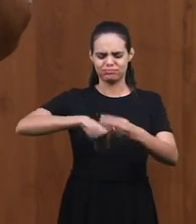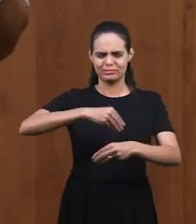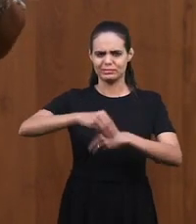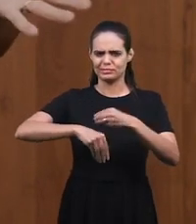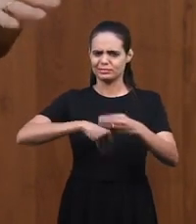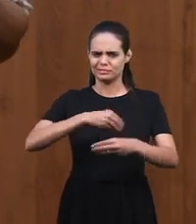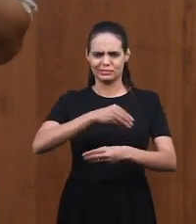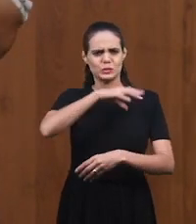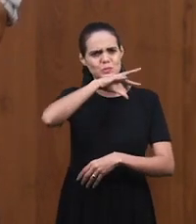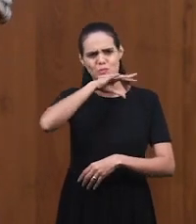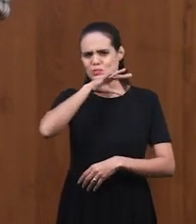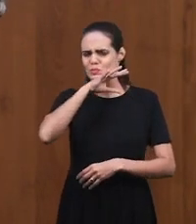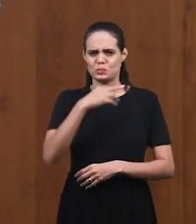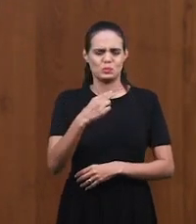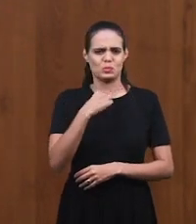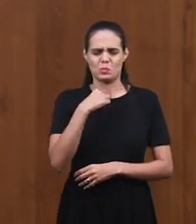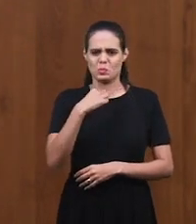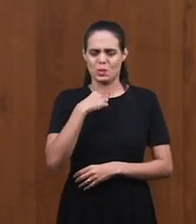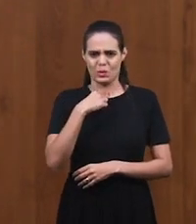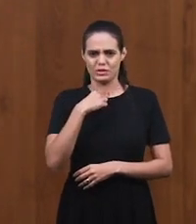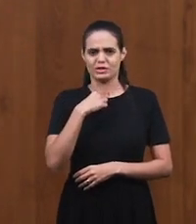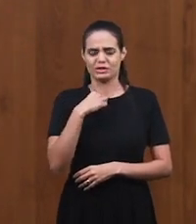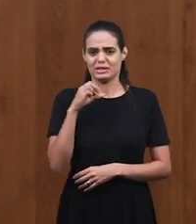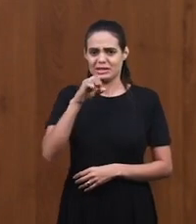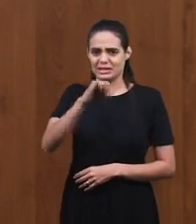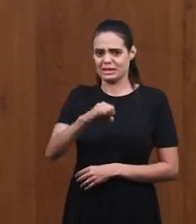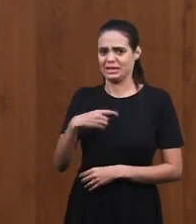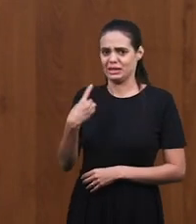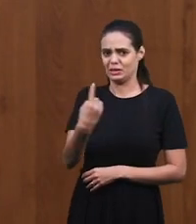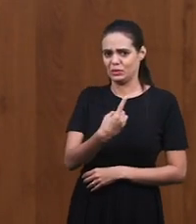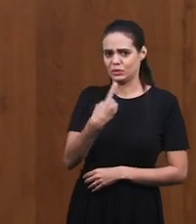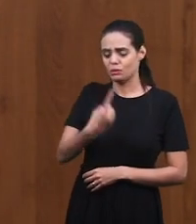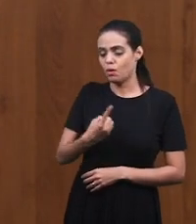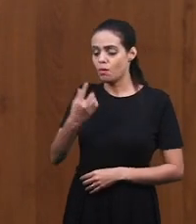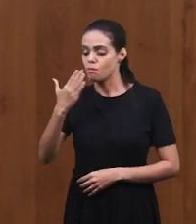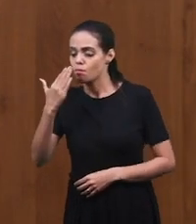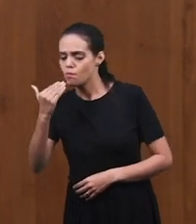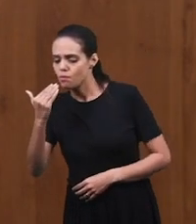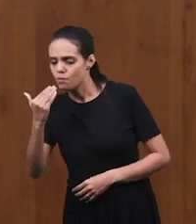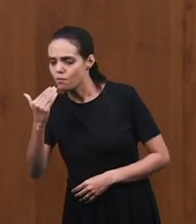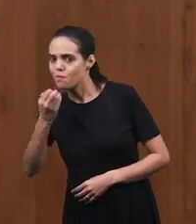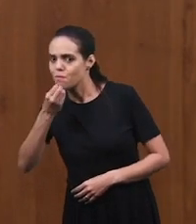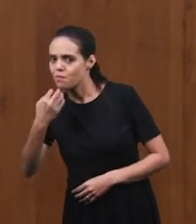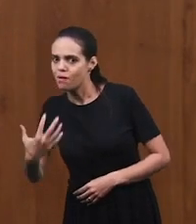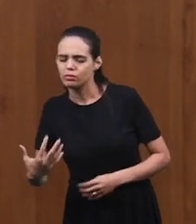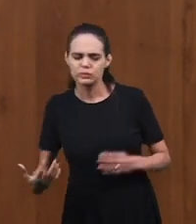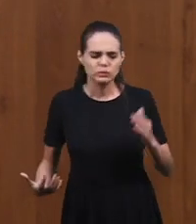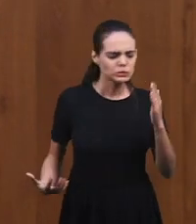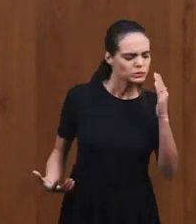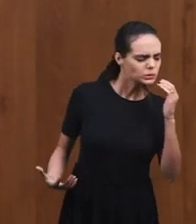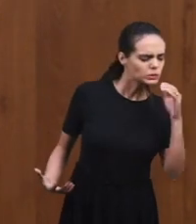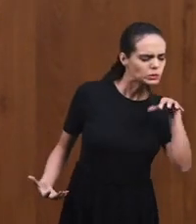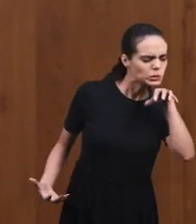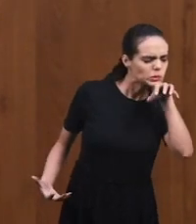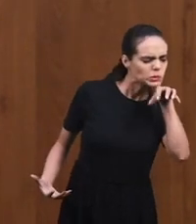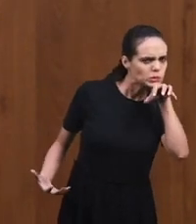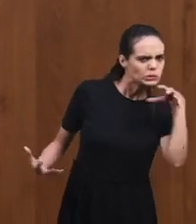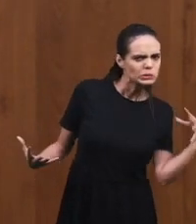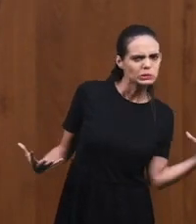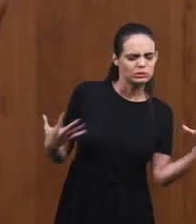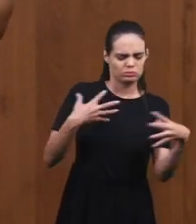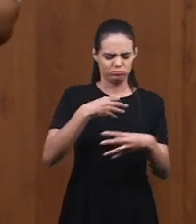dirty or contaminated next to that. It contaminates the whole thing. And we are just like that. If we